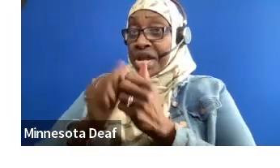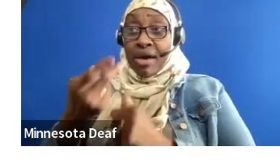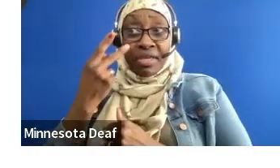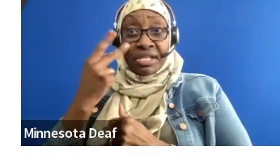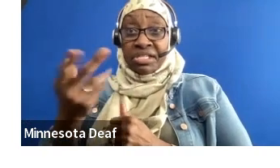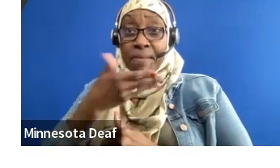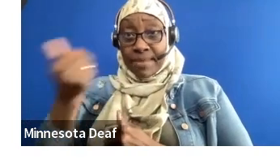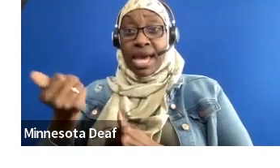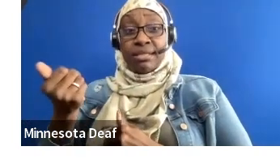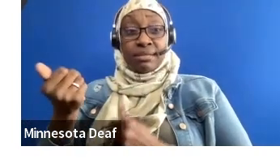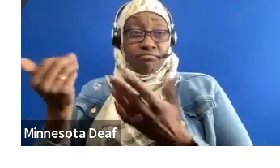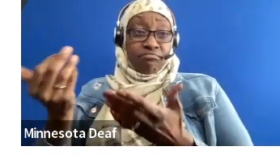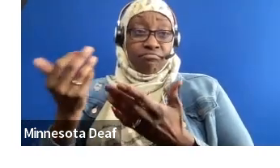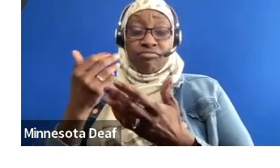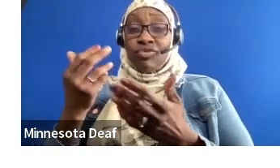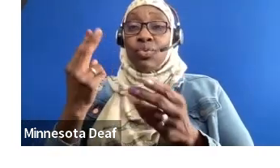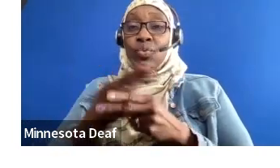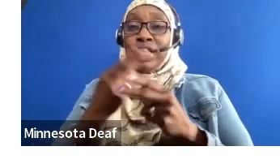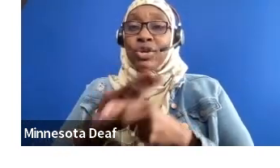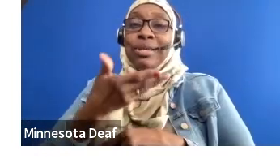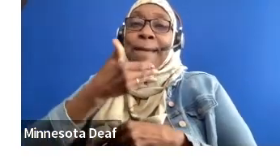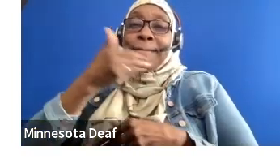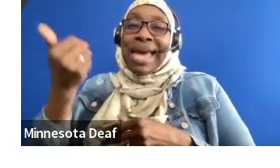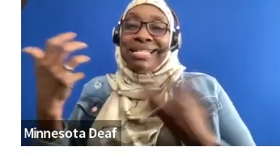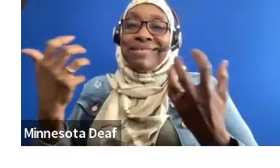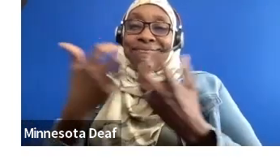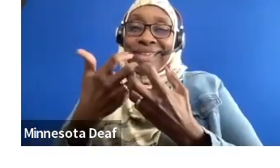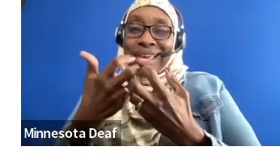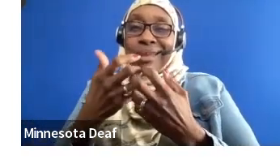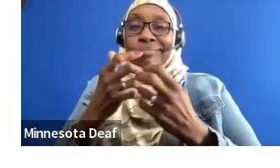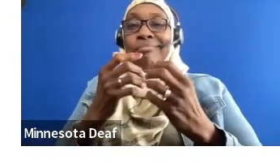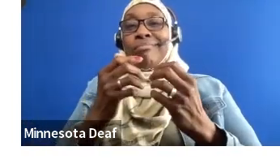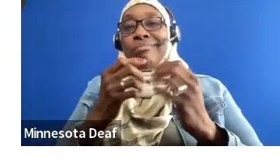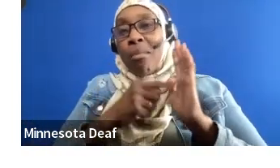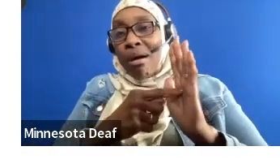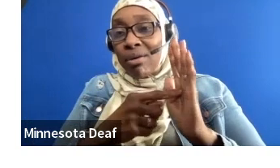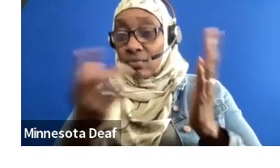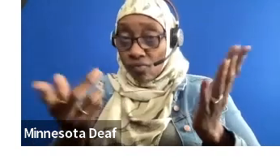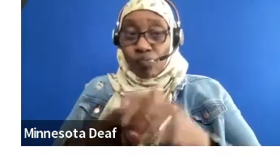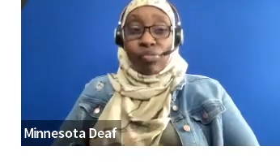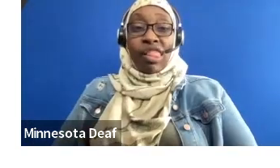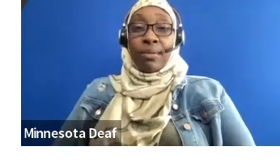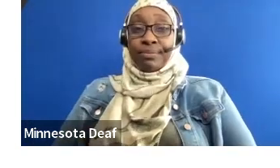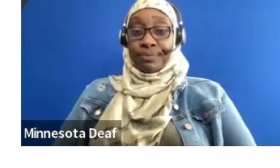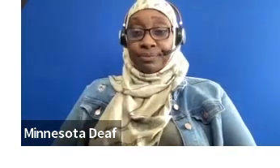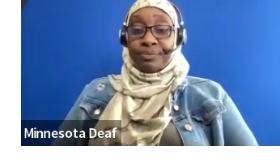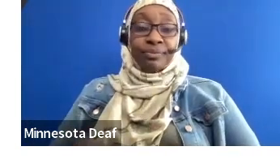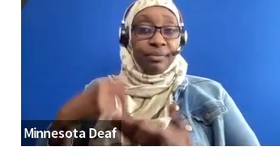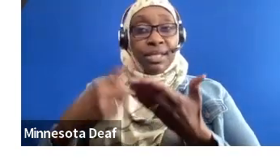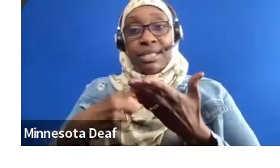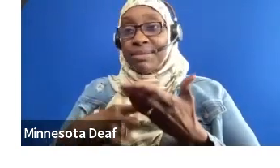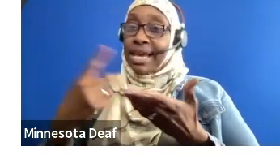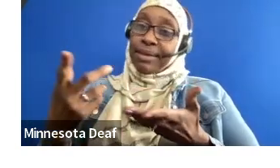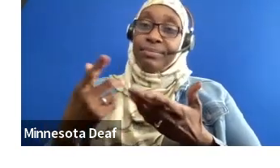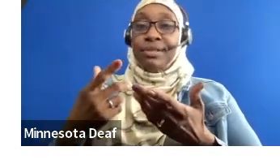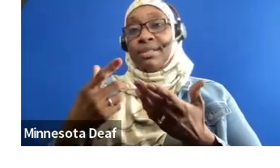means is that we really take in mind what the youth is looking for, right? We have some youths who are like, oh, like, I want someone to, you know, like, I have an older sister. I get